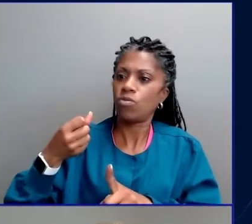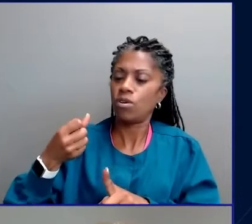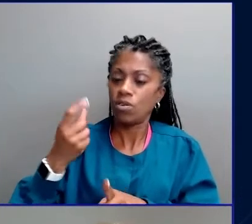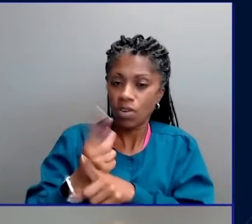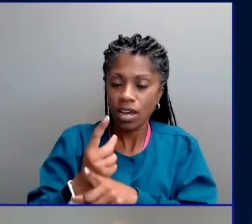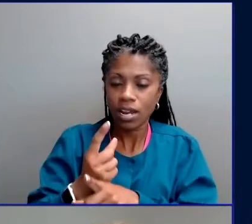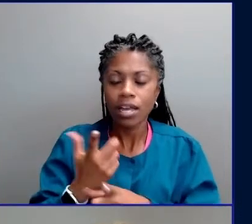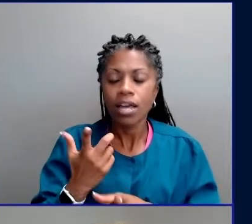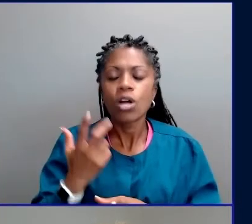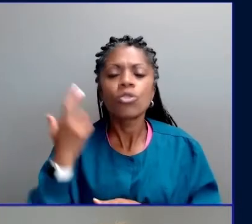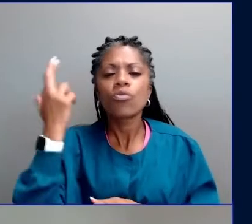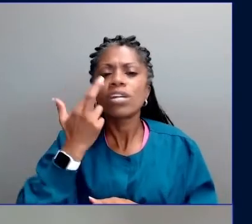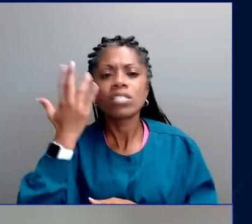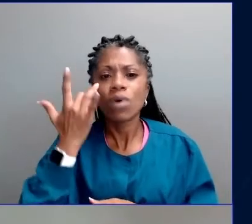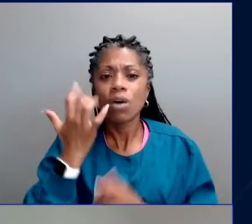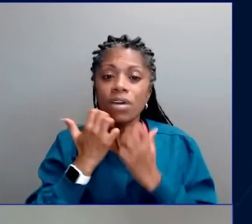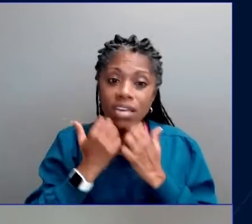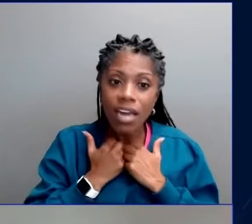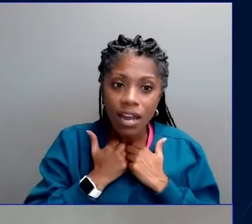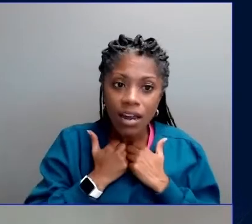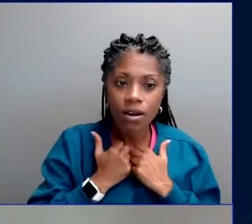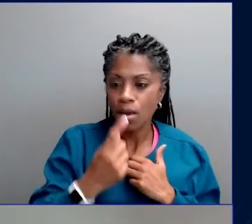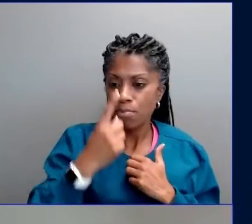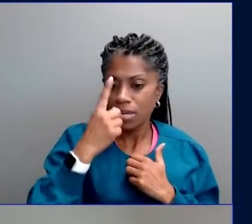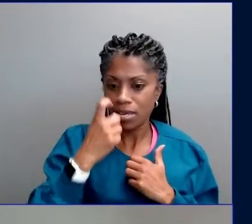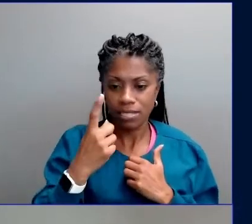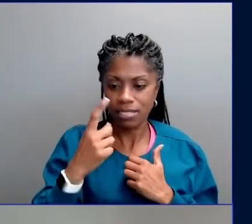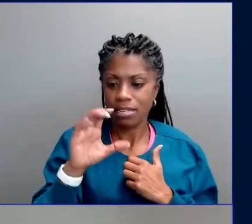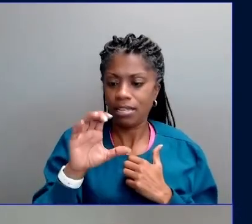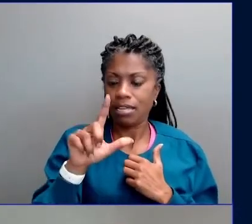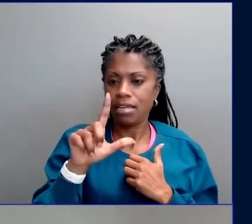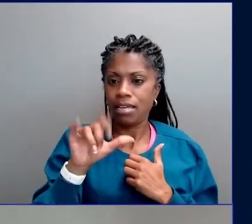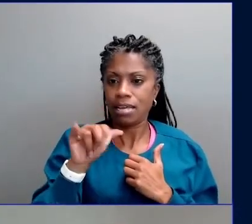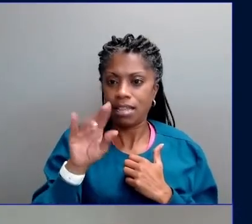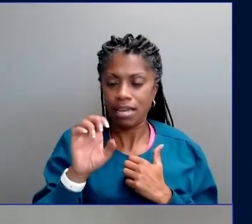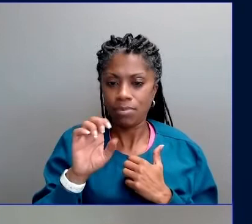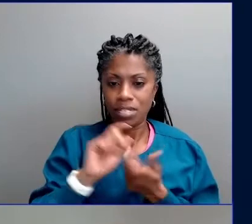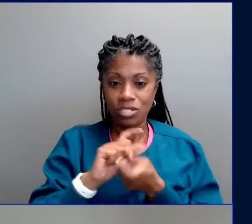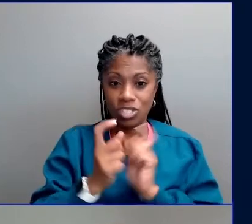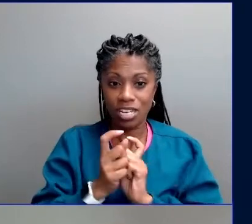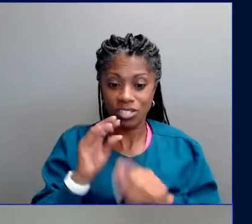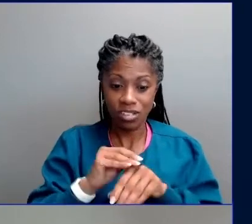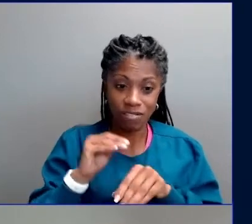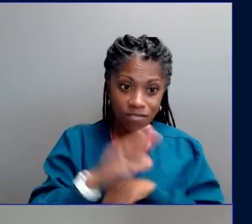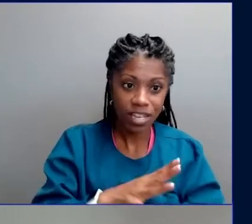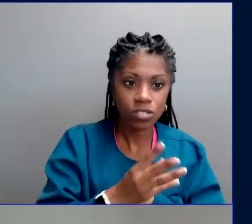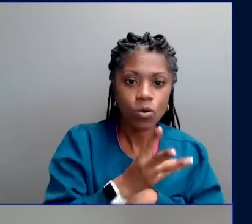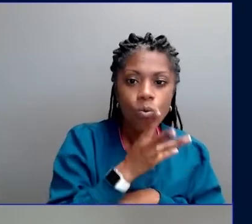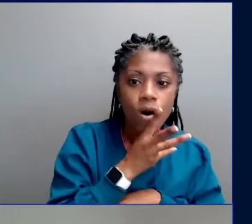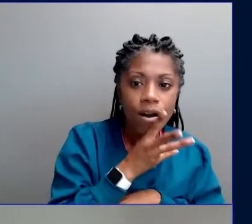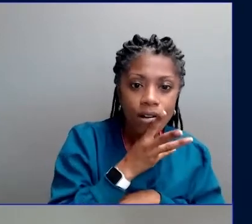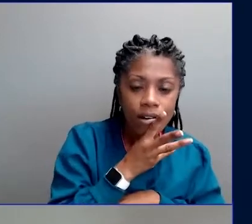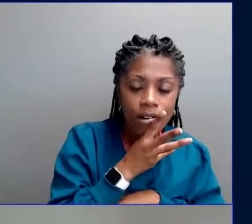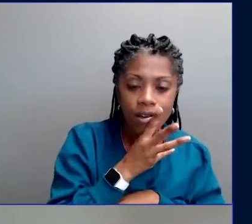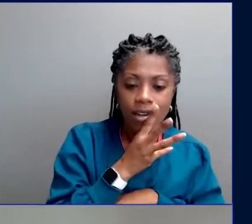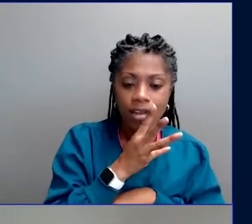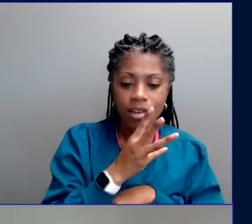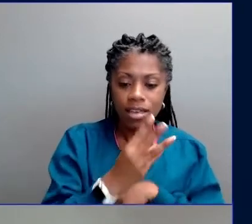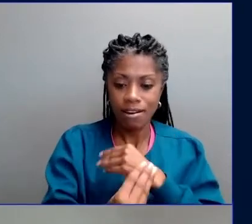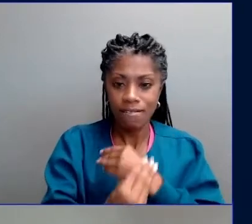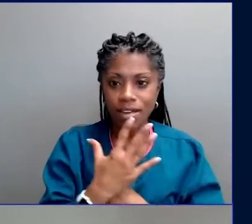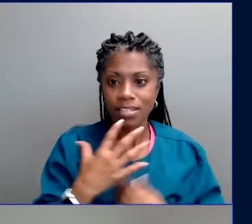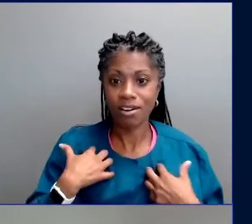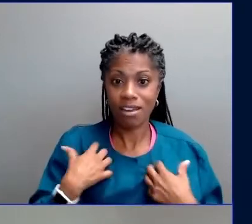matter to all of us. Climate change affects our water. It affects our health. Burning fossil